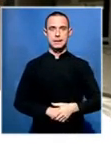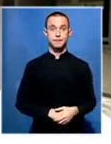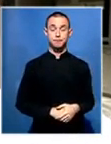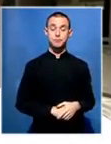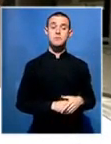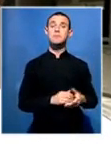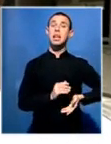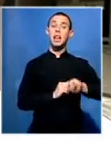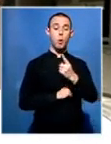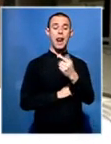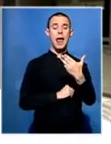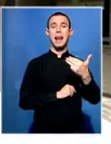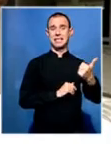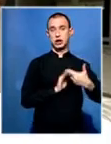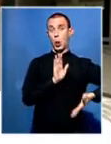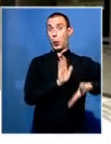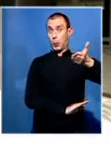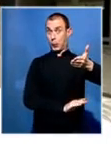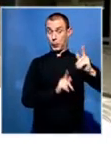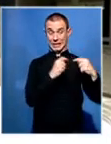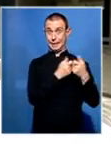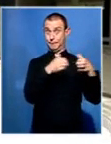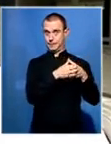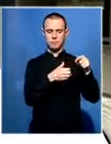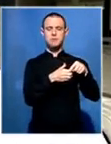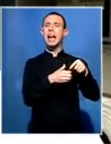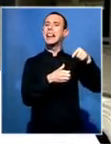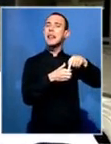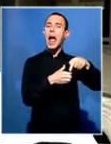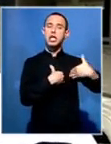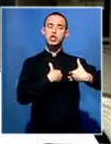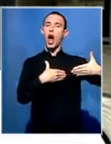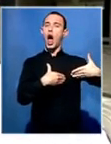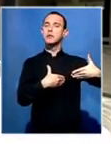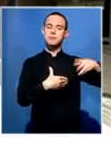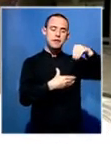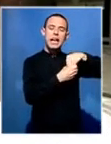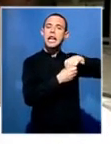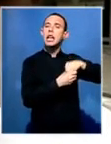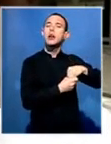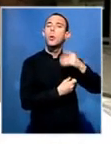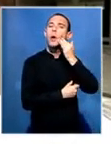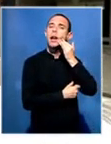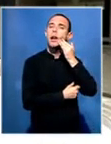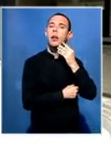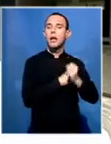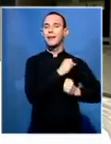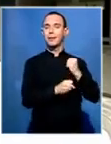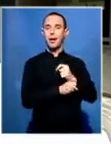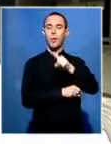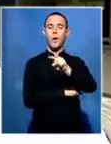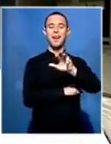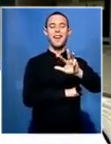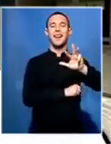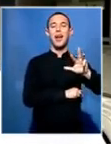for Bafana Bafana in 1992 in South Africa was reunited internationally. It didn't take only four months, six months to build a very strong team.